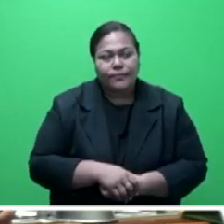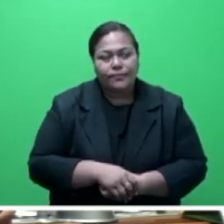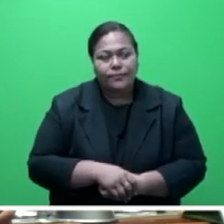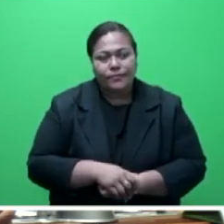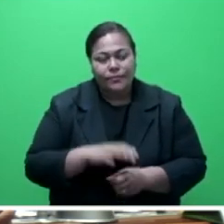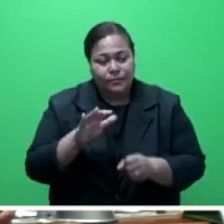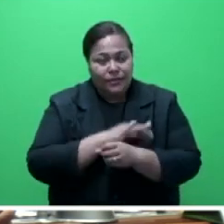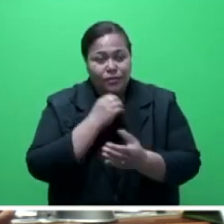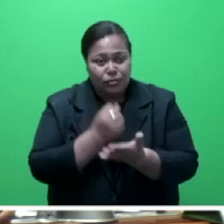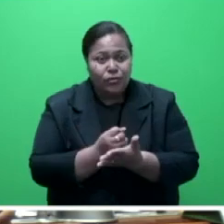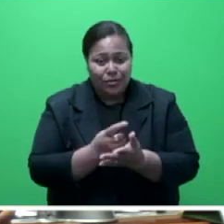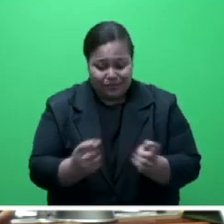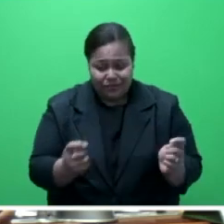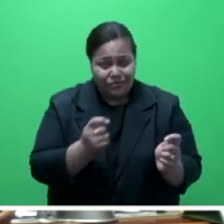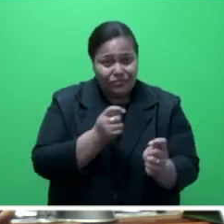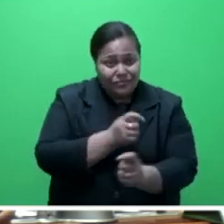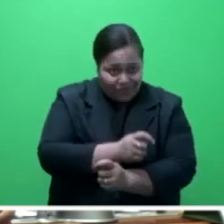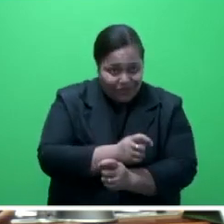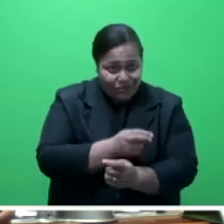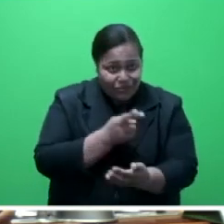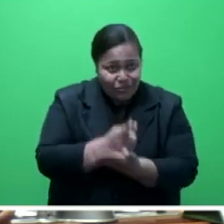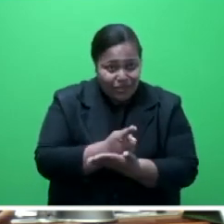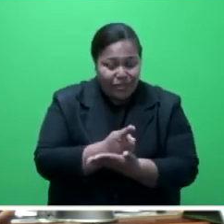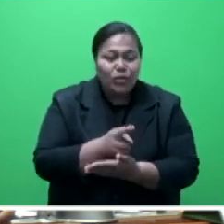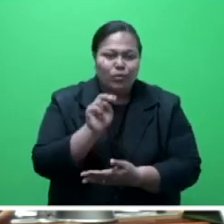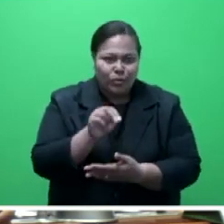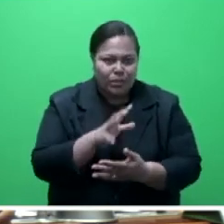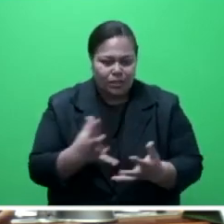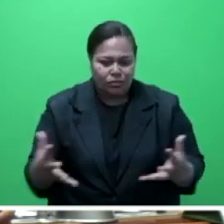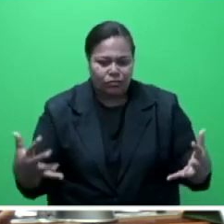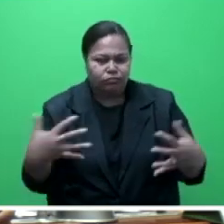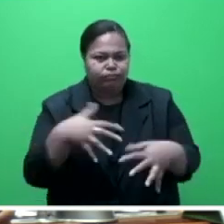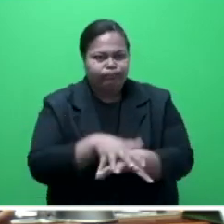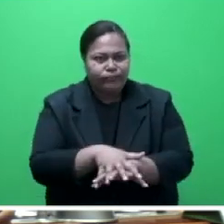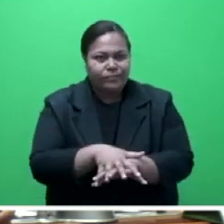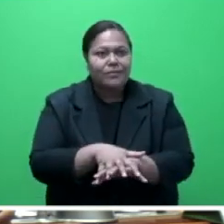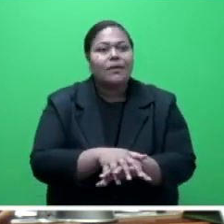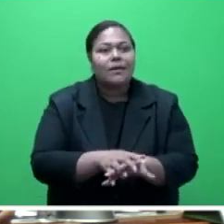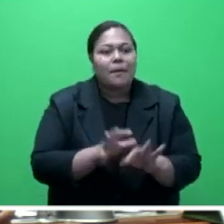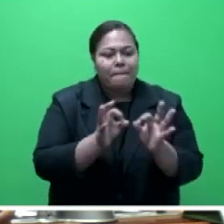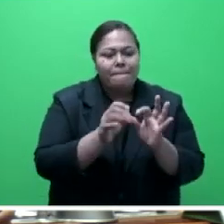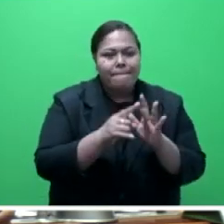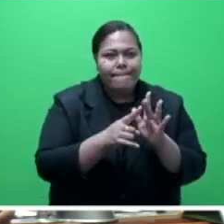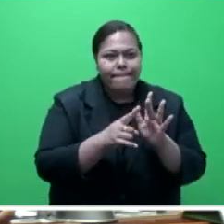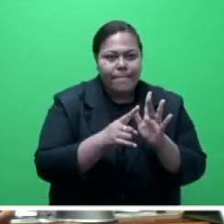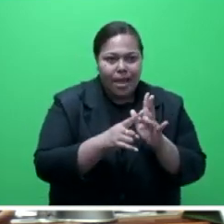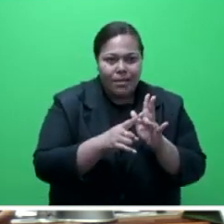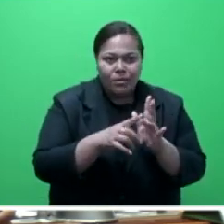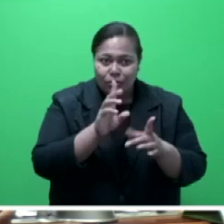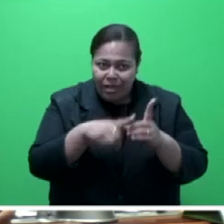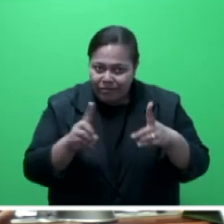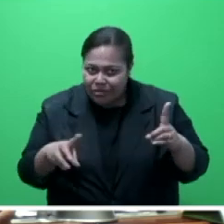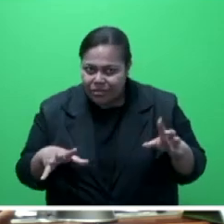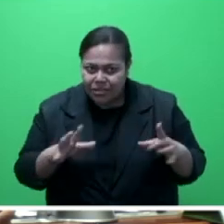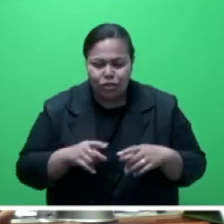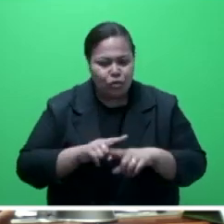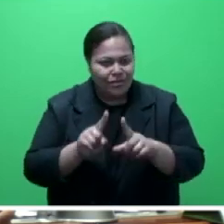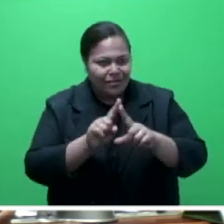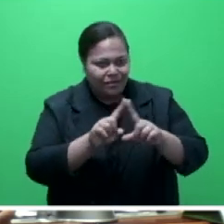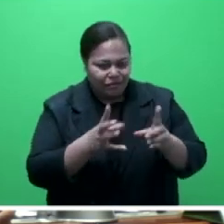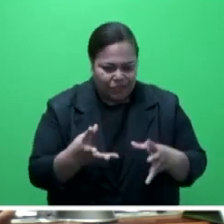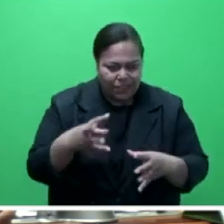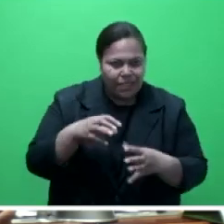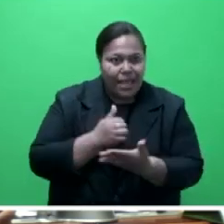transformative change, we need to mainstream biodiversity and ecosystem services across all sectors, meaning conservation and sustainable